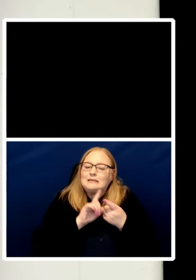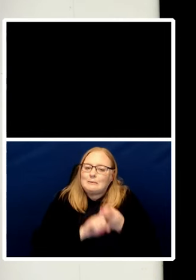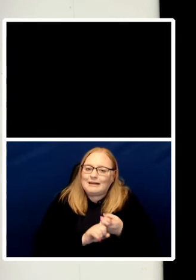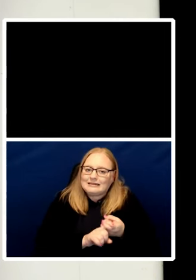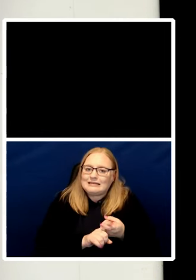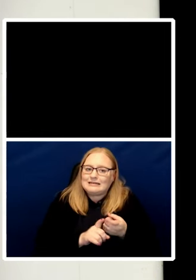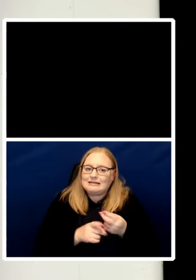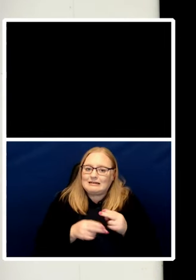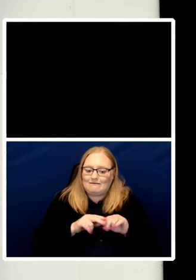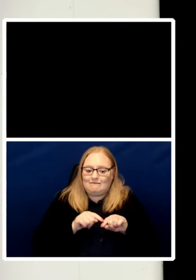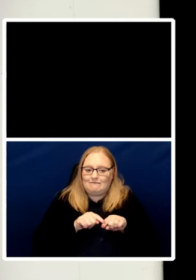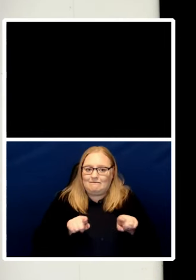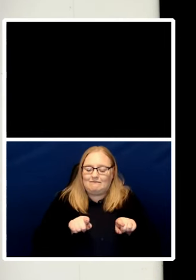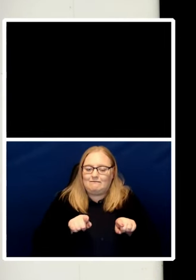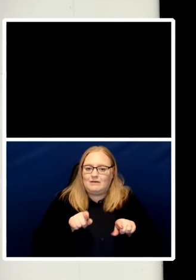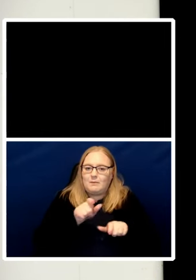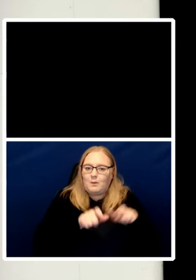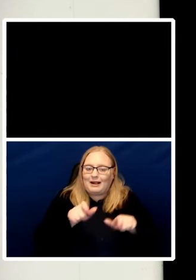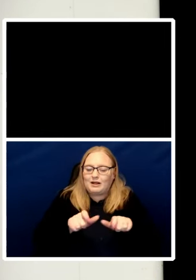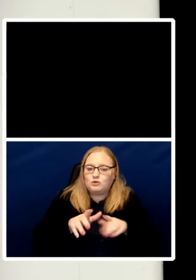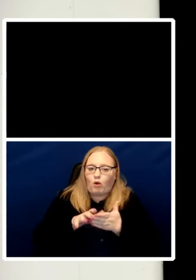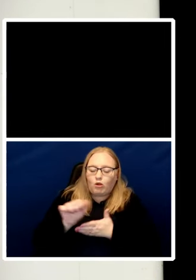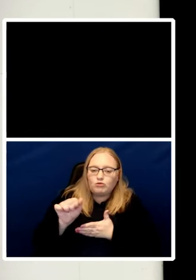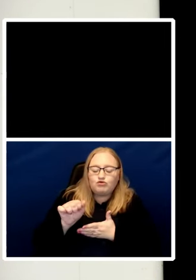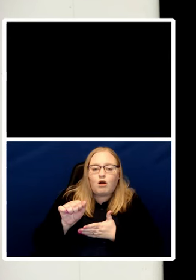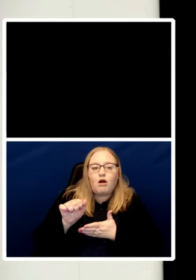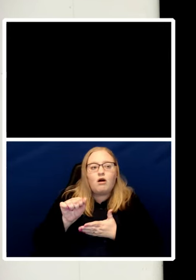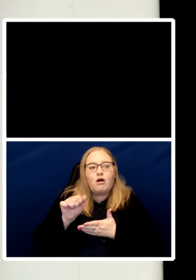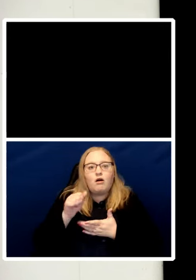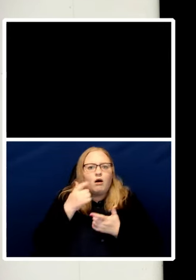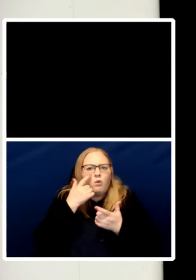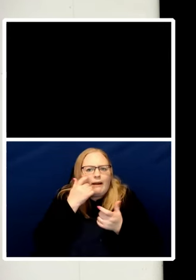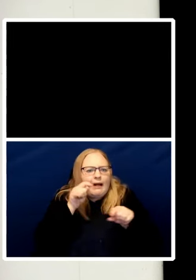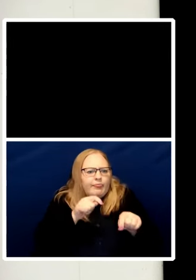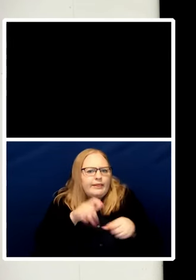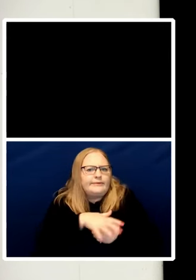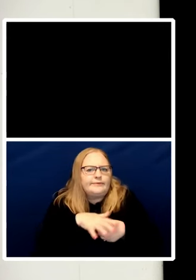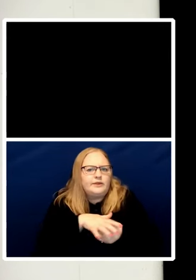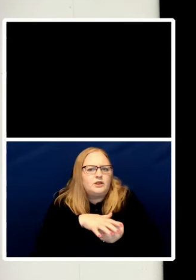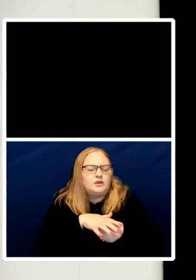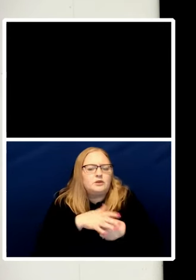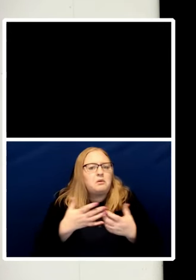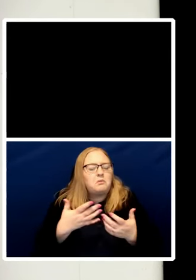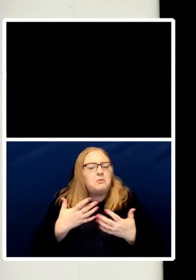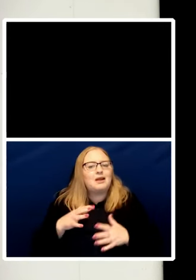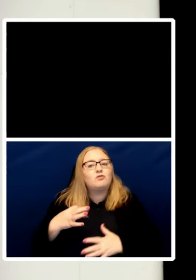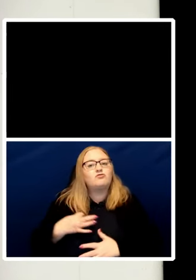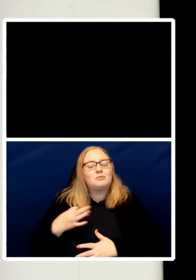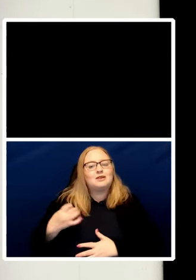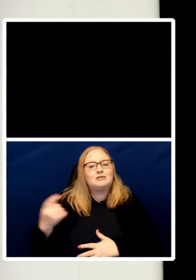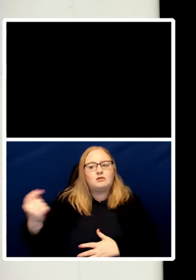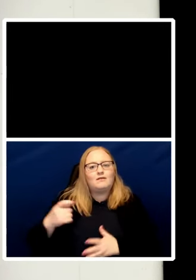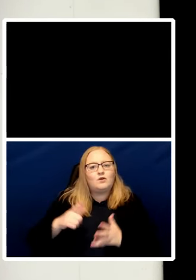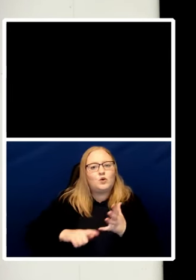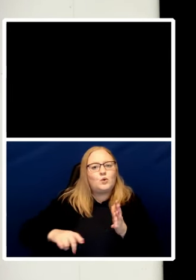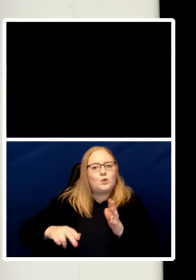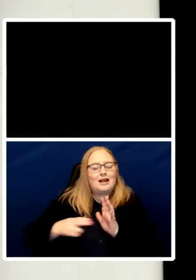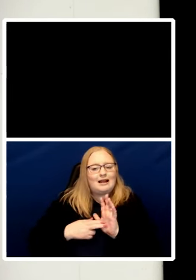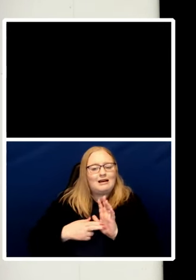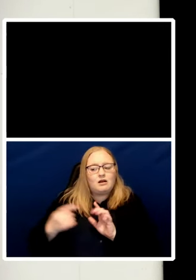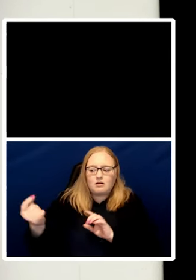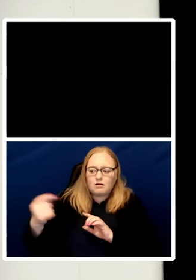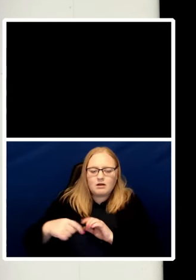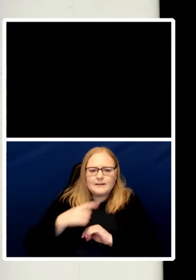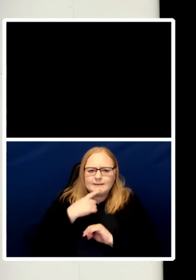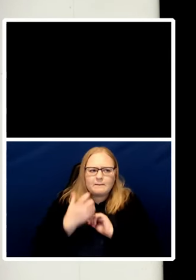we've had tremendous representatives in the United Nations come and tell us that we have extreme levels of poverty in this country and